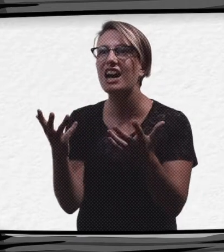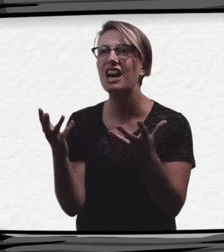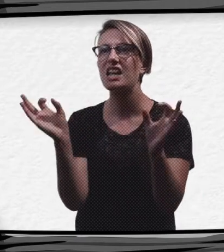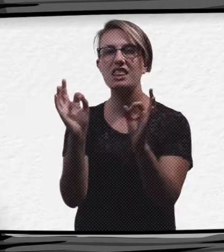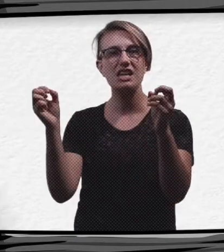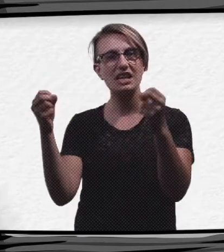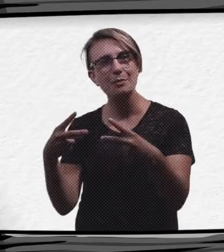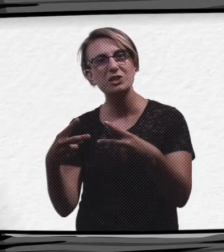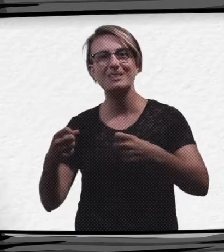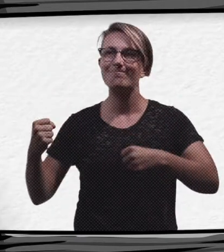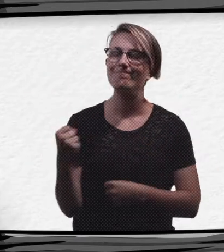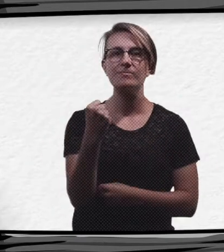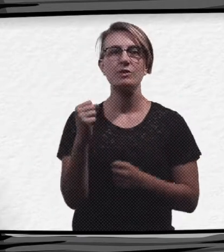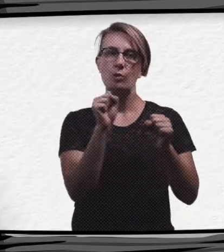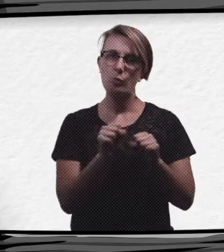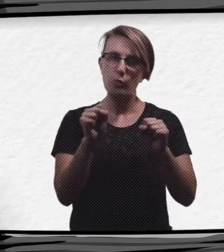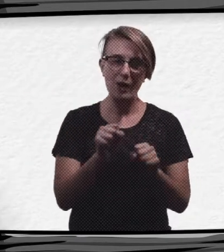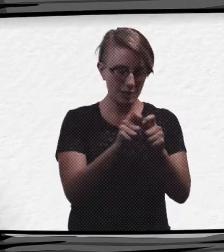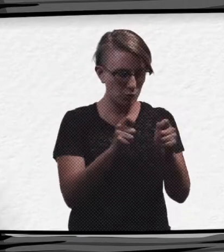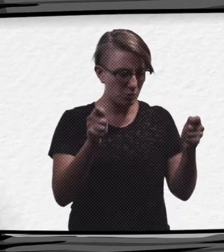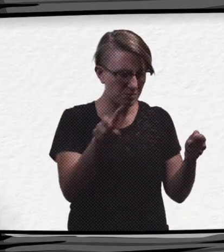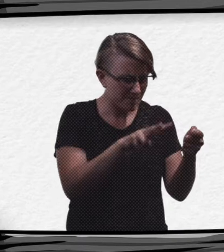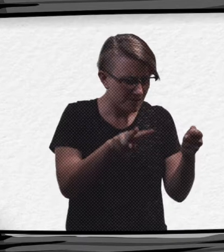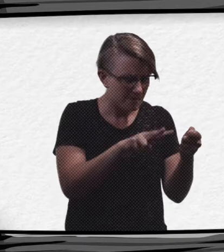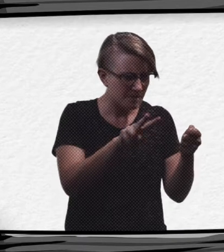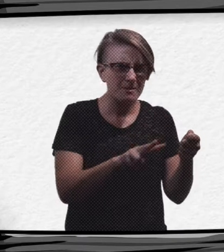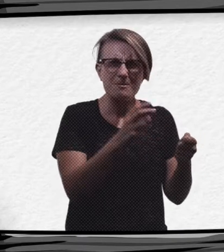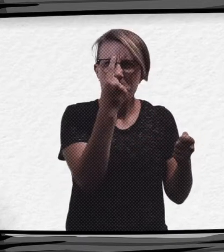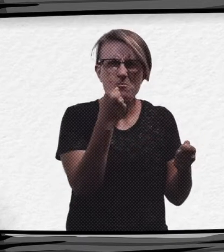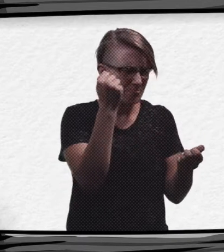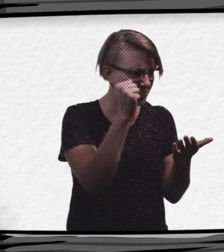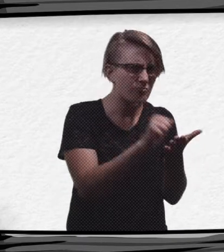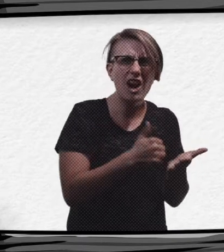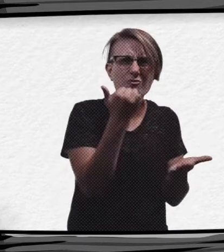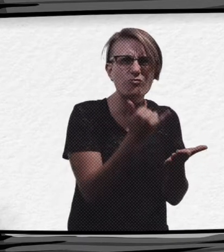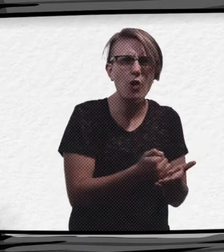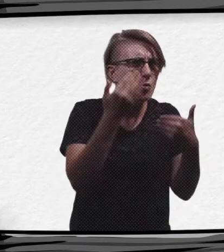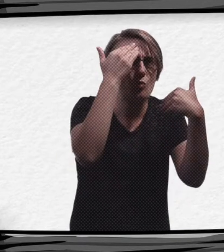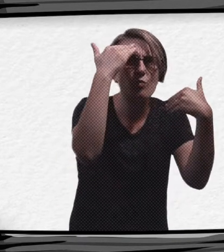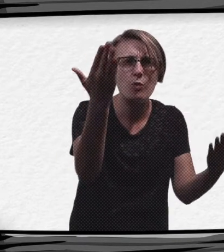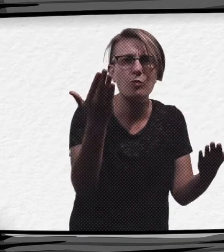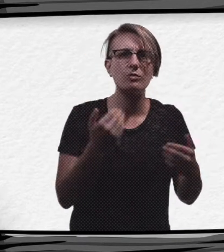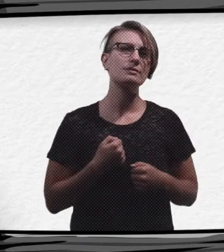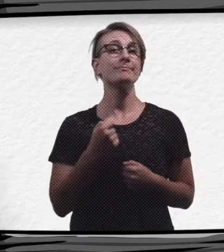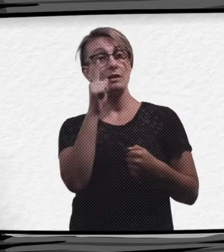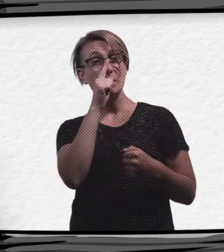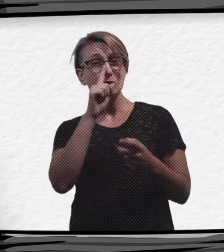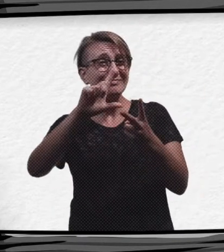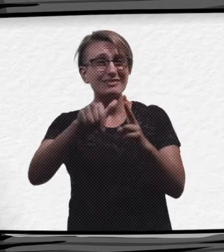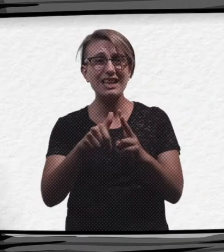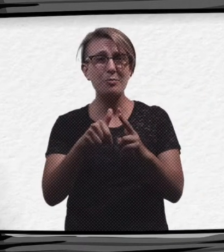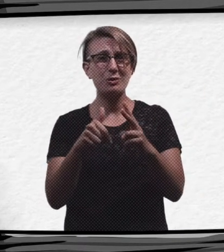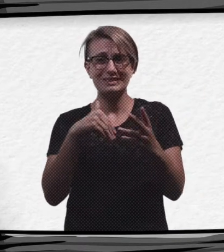voters and candidates with disabilities have to spend a lot of time, and often money, to overcome barriers that other people